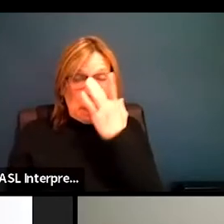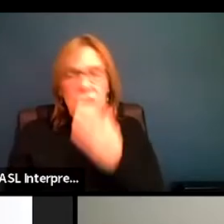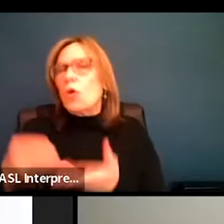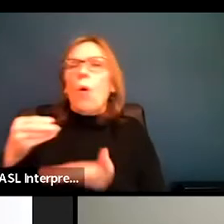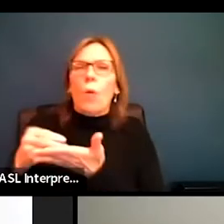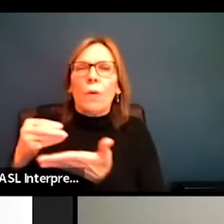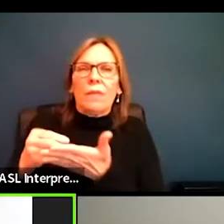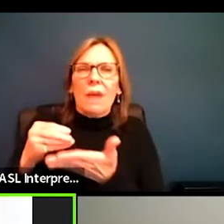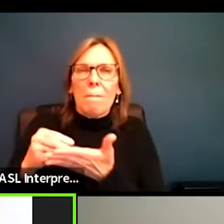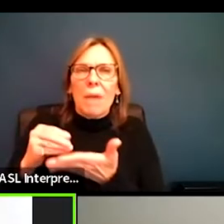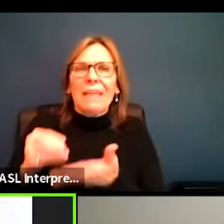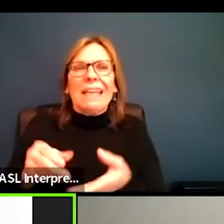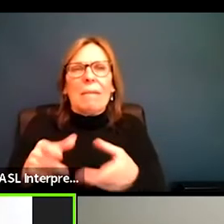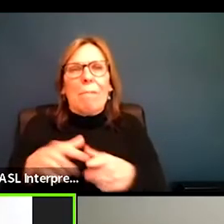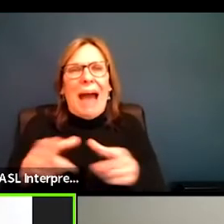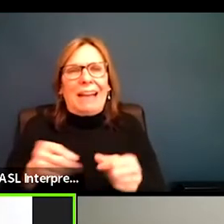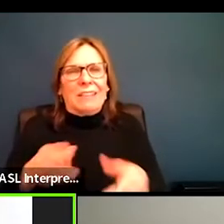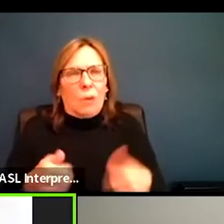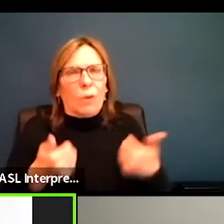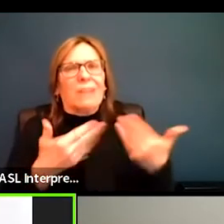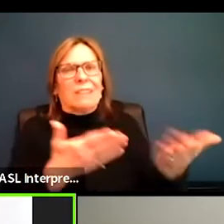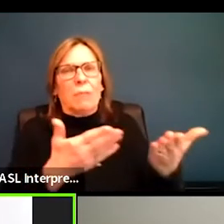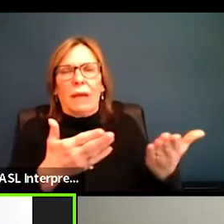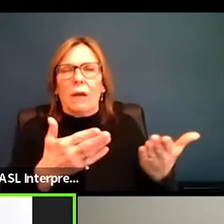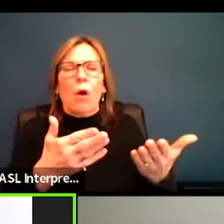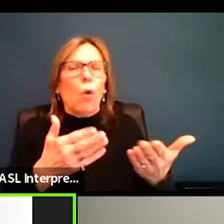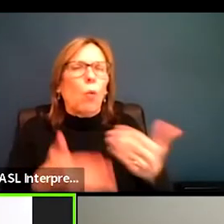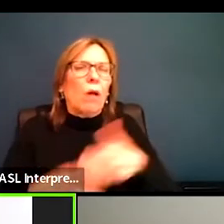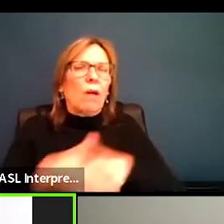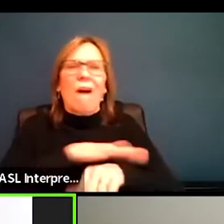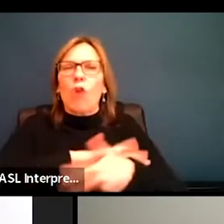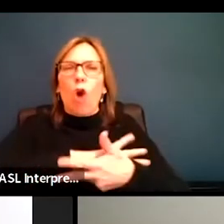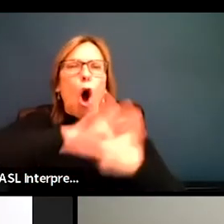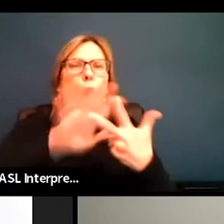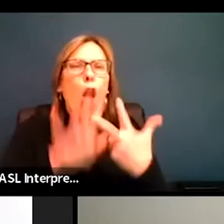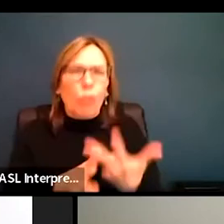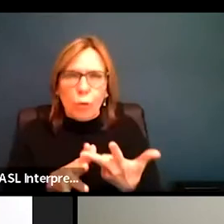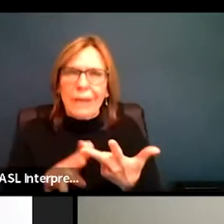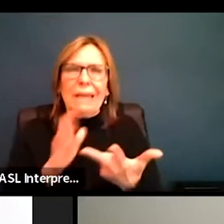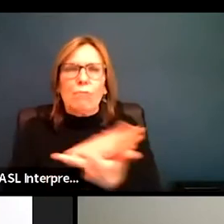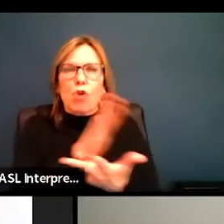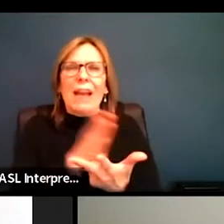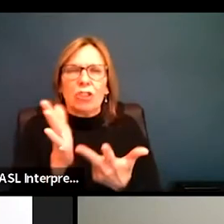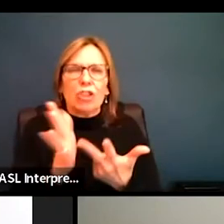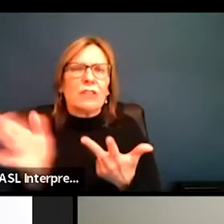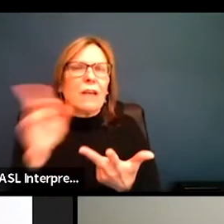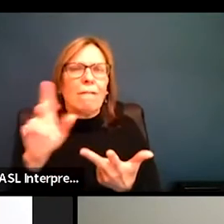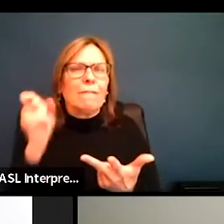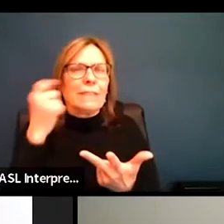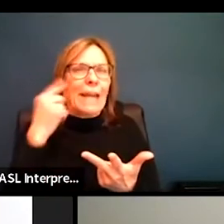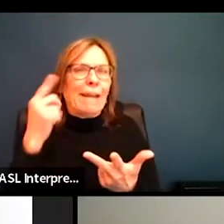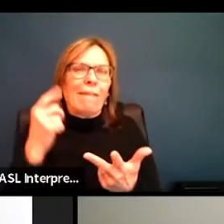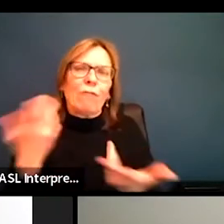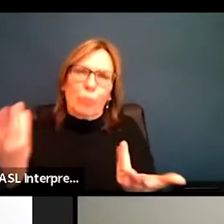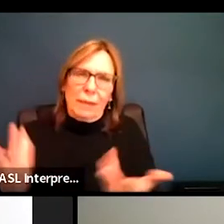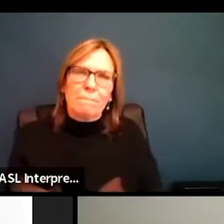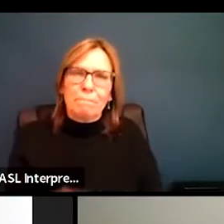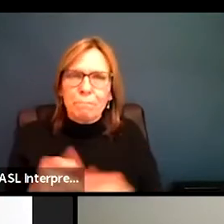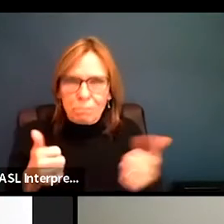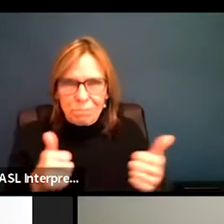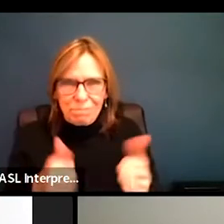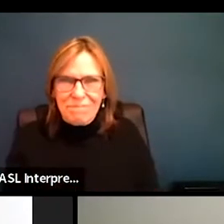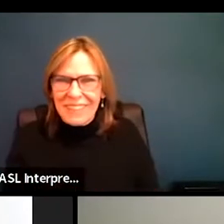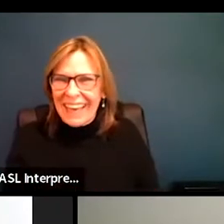we're going to submit to you is going to cover all three branches of state government. So, um, I want you all to be prepared for that. Okay.